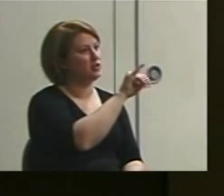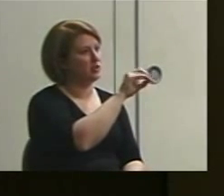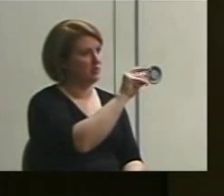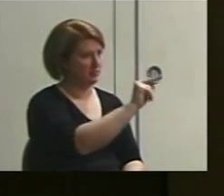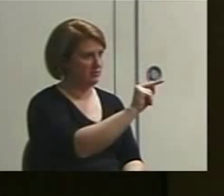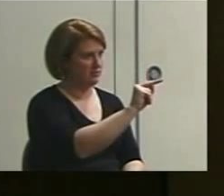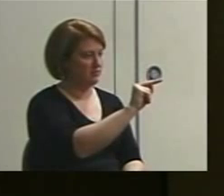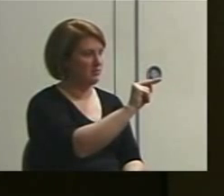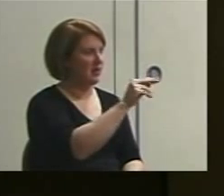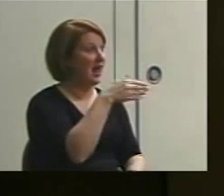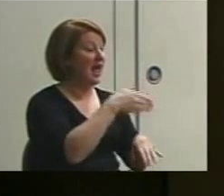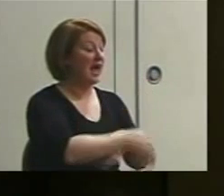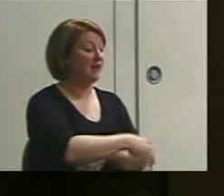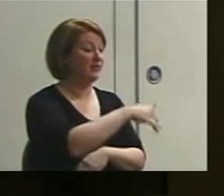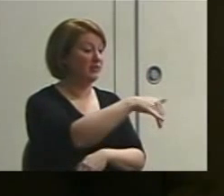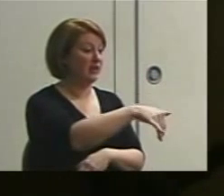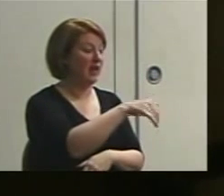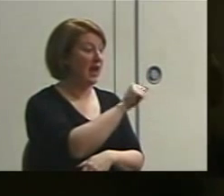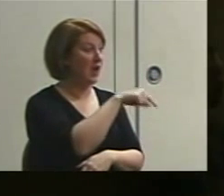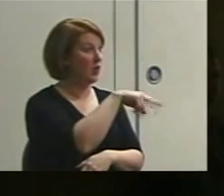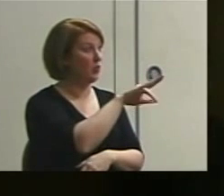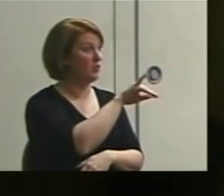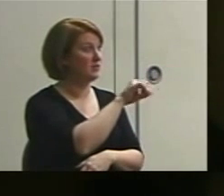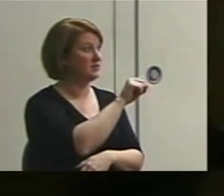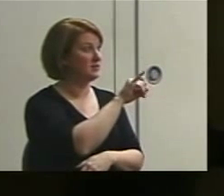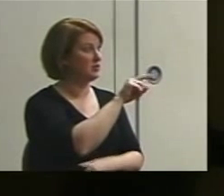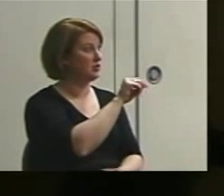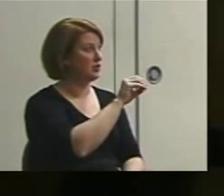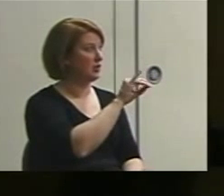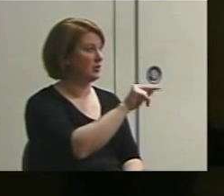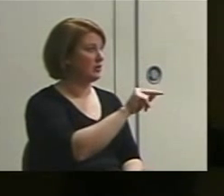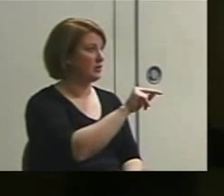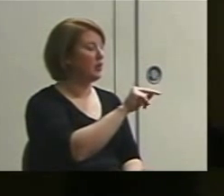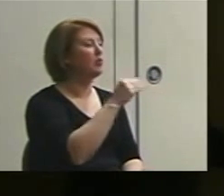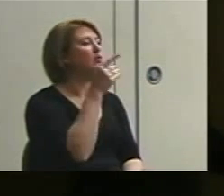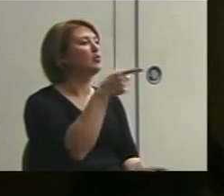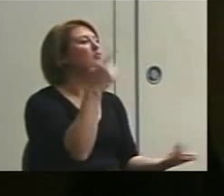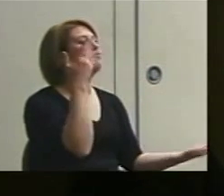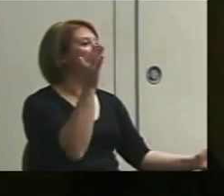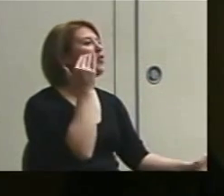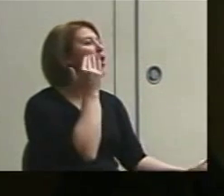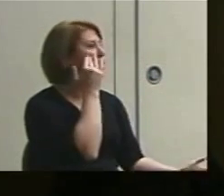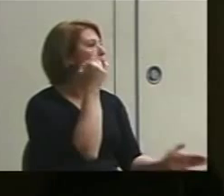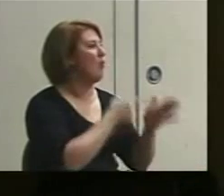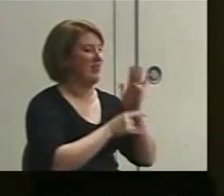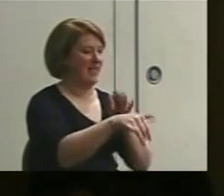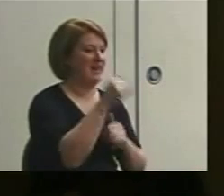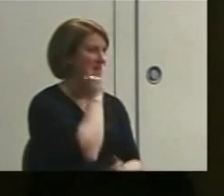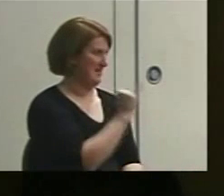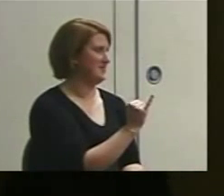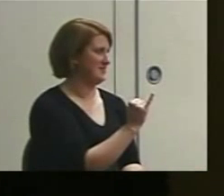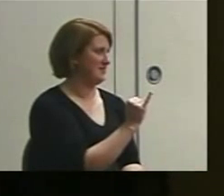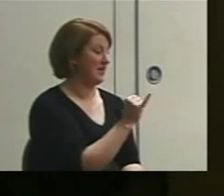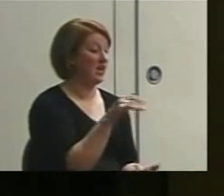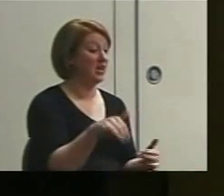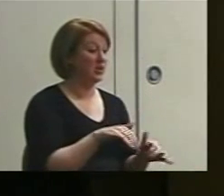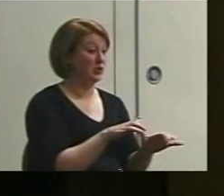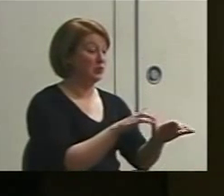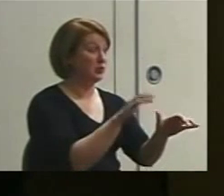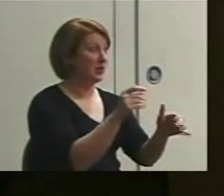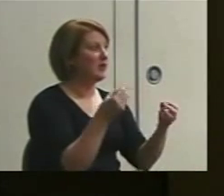After acquisition, what we want is, okay, you know what it is. Can you do it fluently?